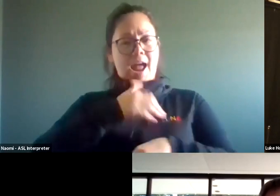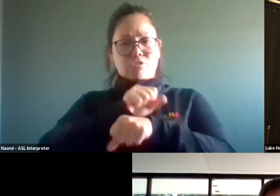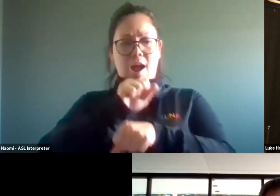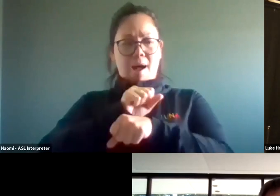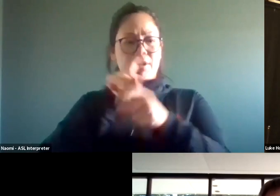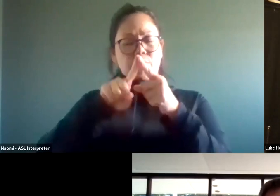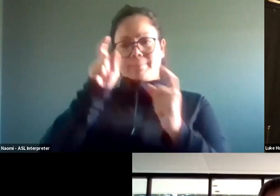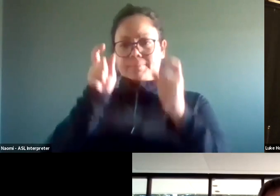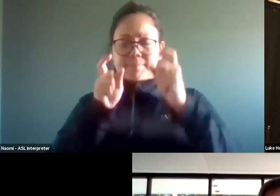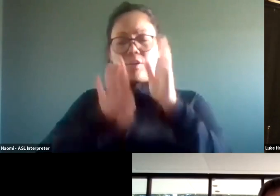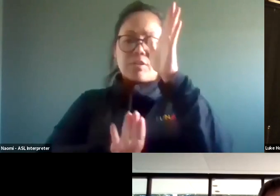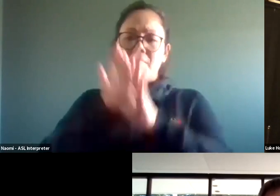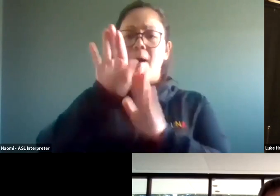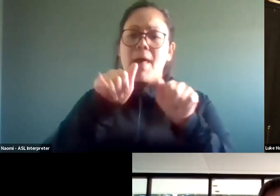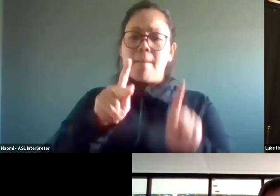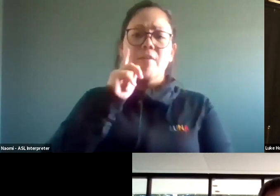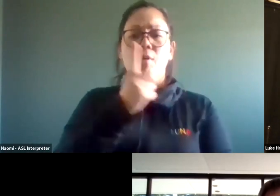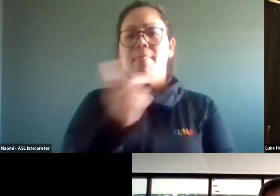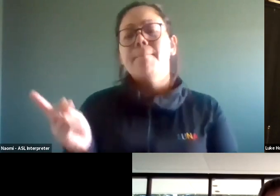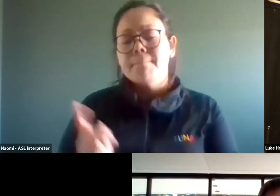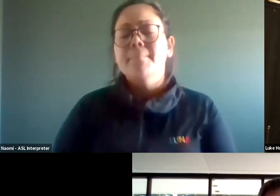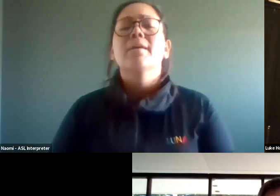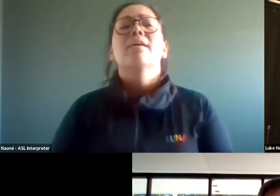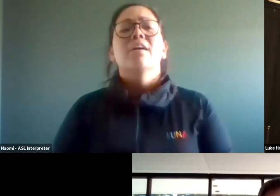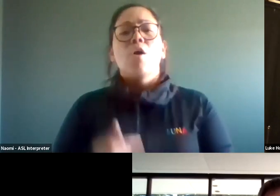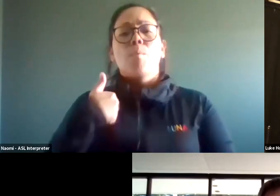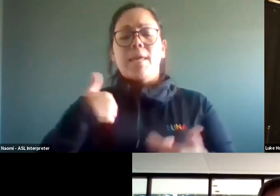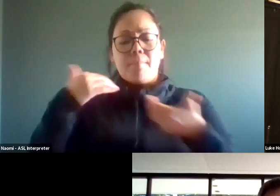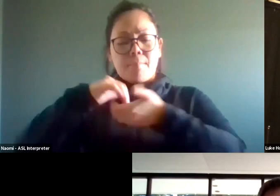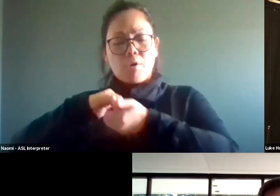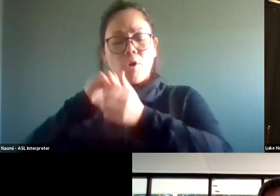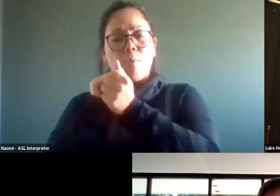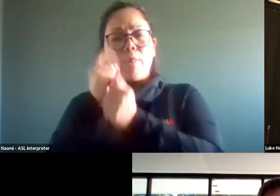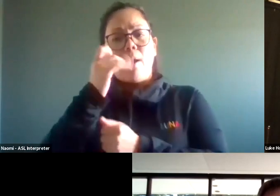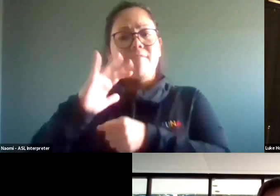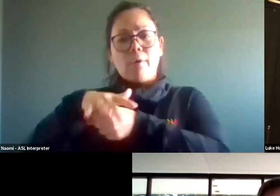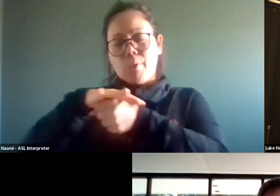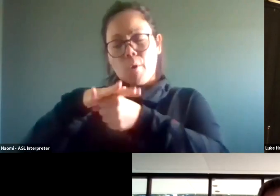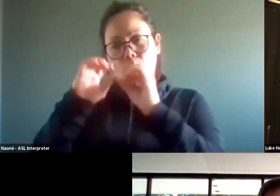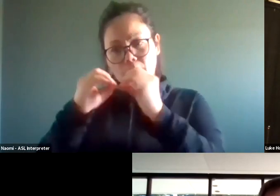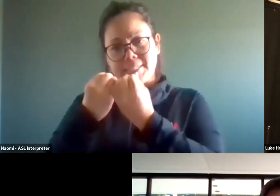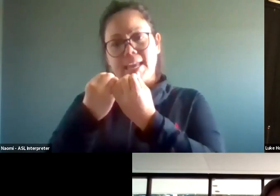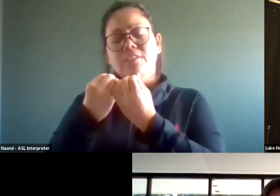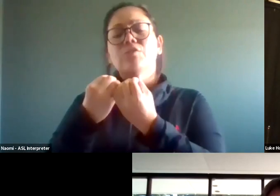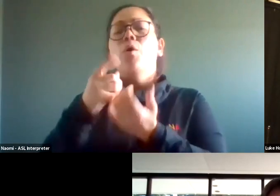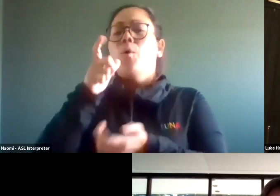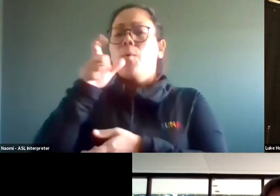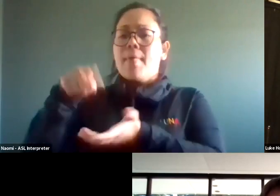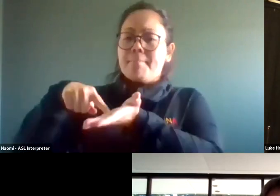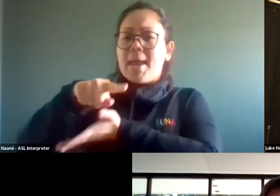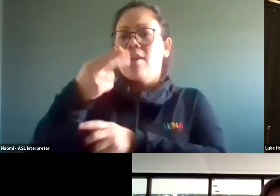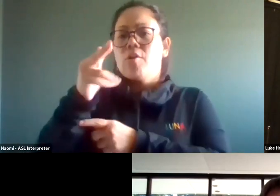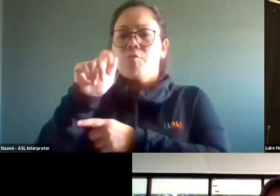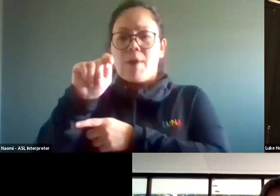that and to create that opportunity for them. You know, we partnered with, uh, one of our local organizations who paid the grant to cover,